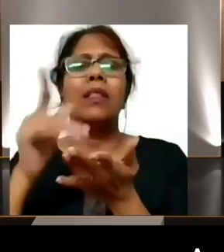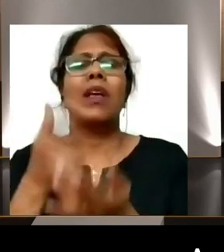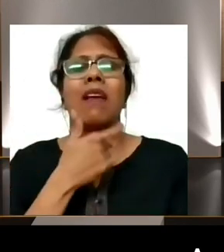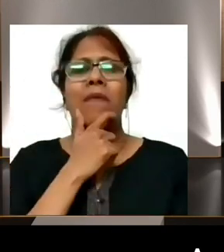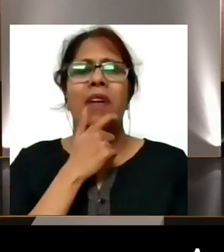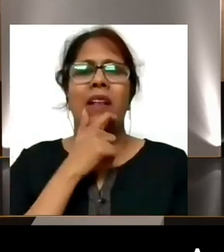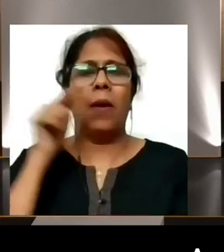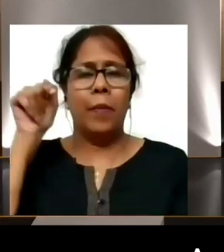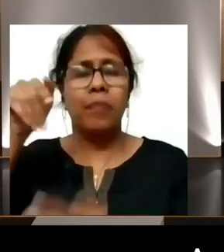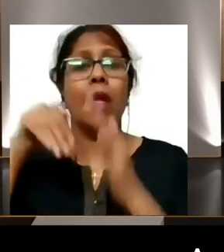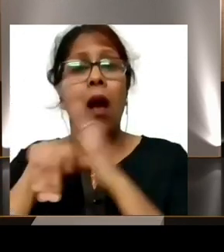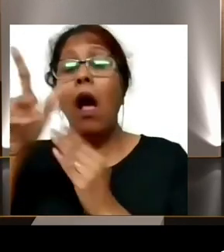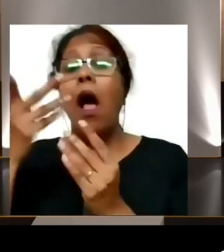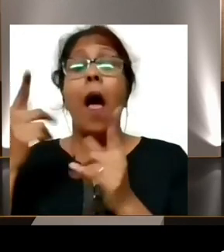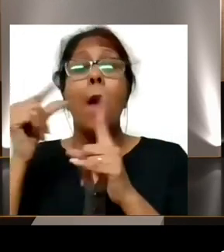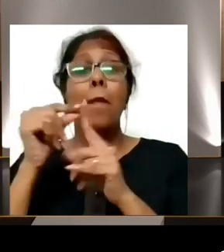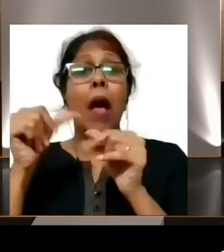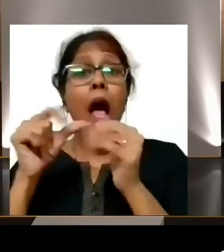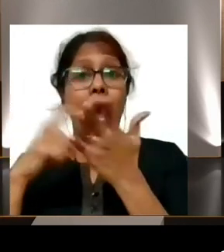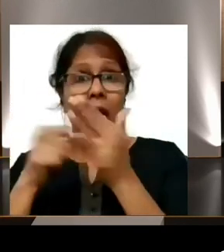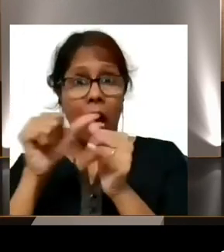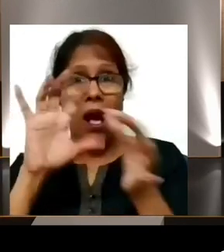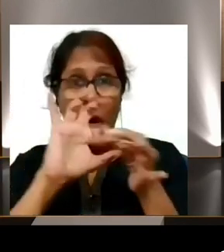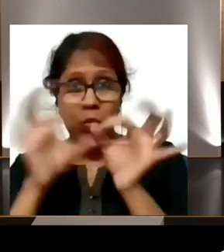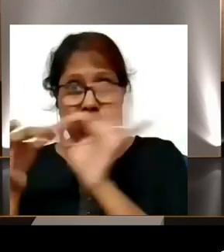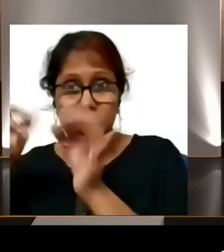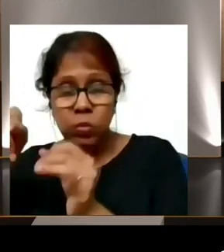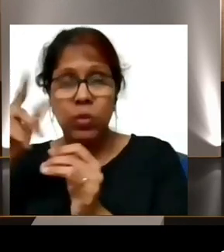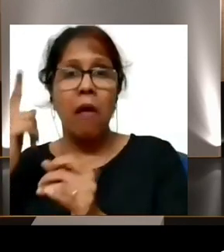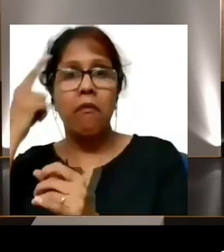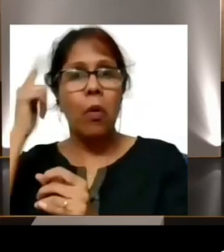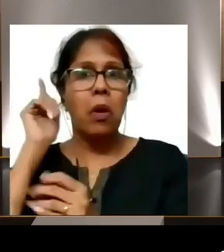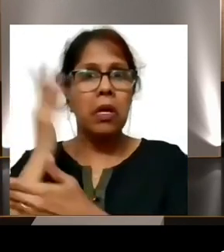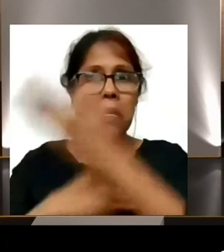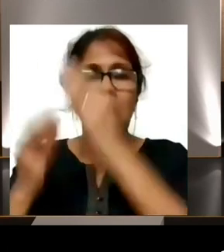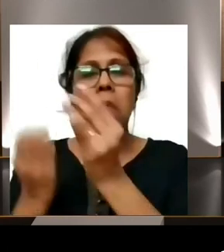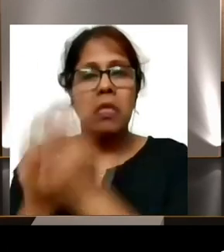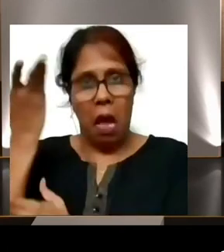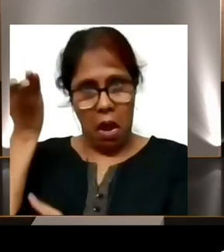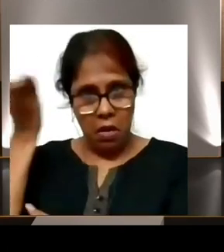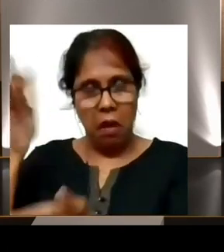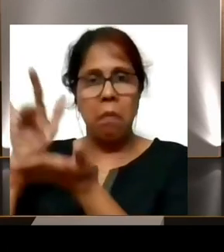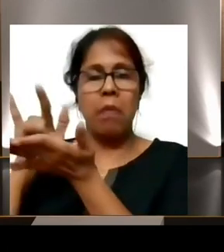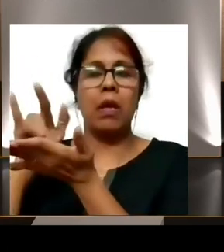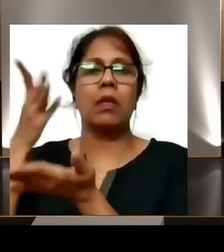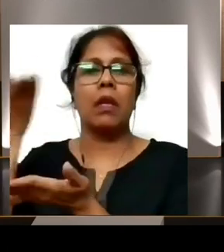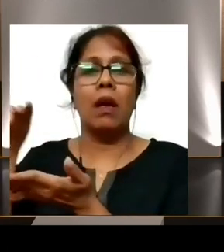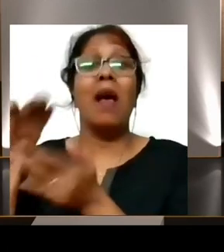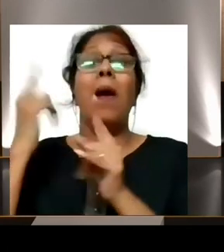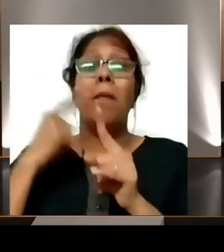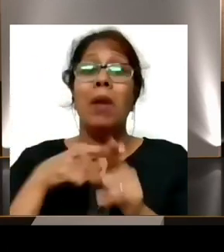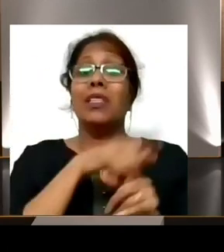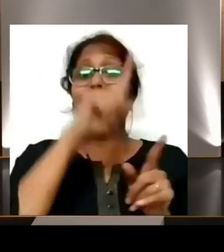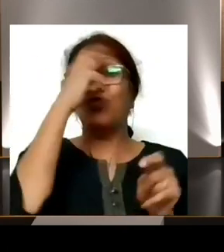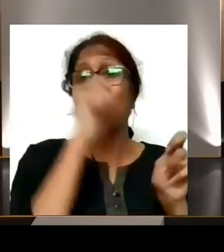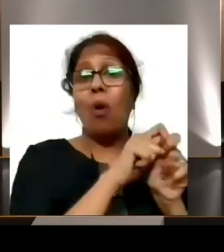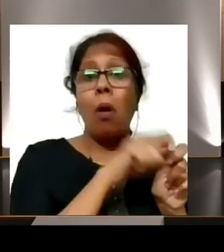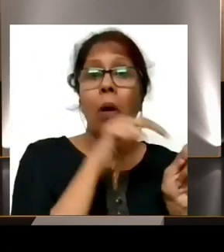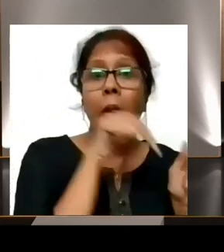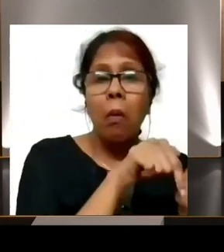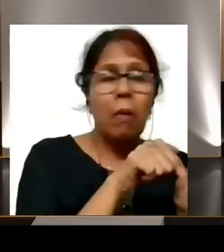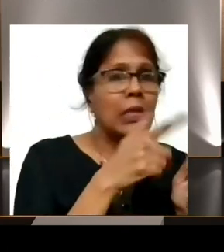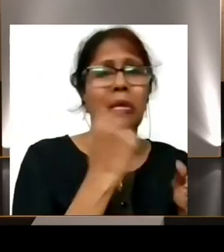Around that time, I was also leading a part of a project and, uh, a code was supposed to get on production and taking a long leave to